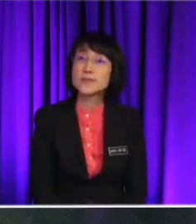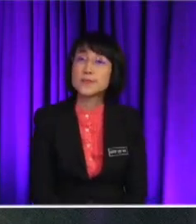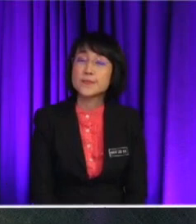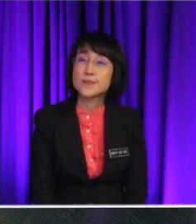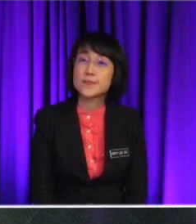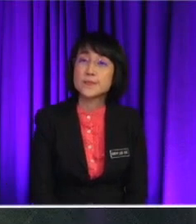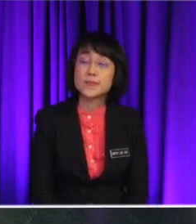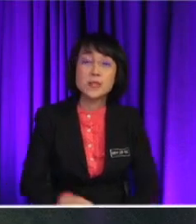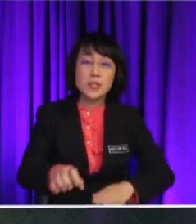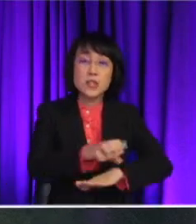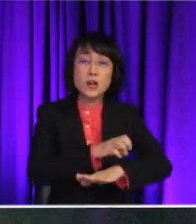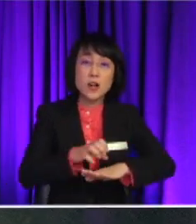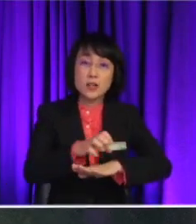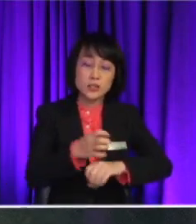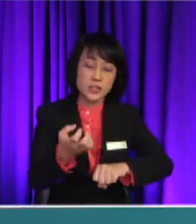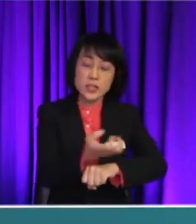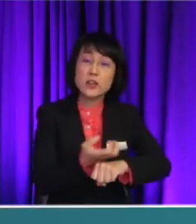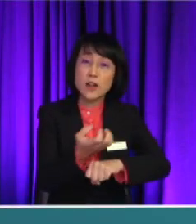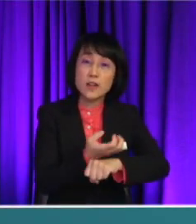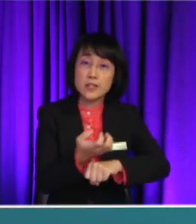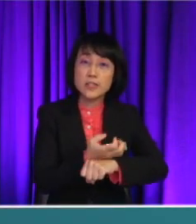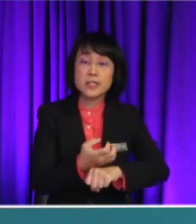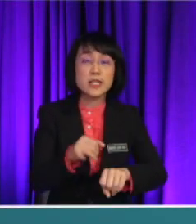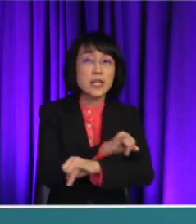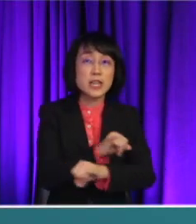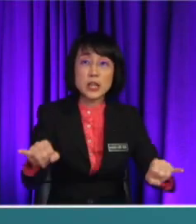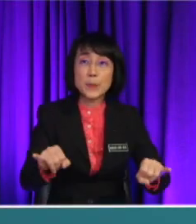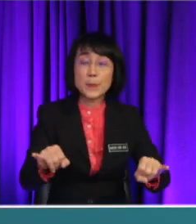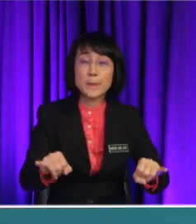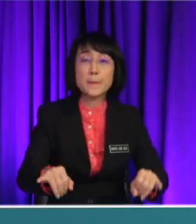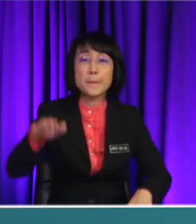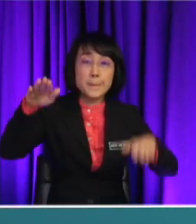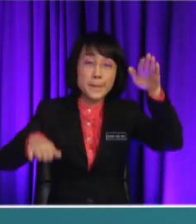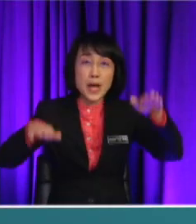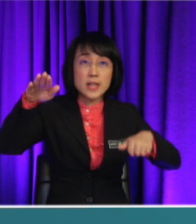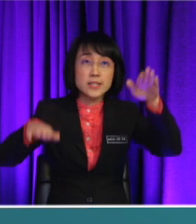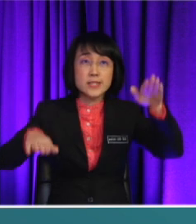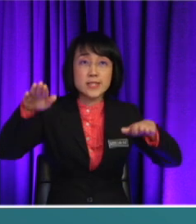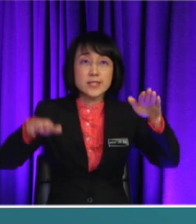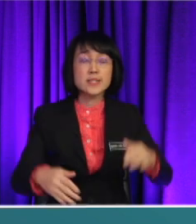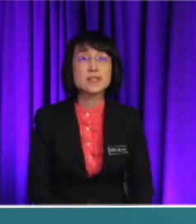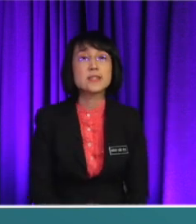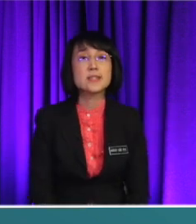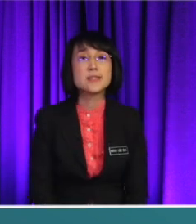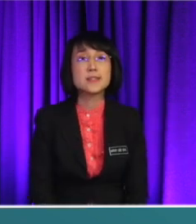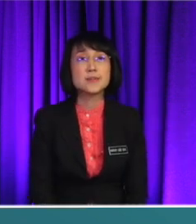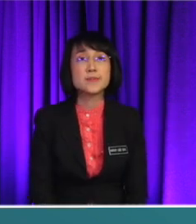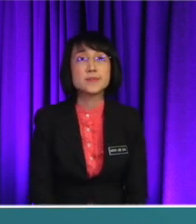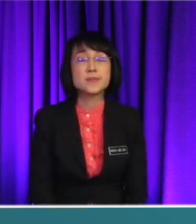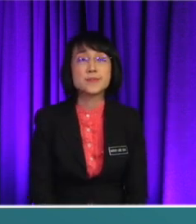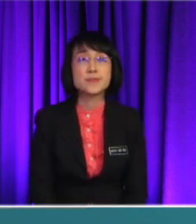ecological imbalance. But for this one, I would like my pupils here to explain a little bit more. Okay. So,